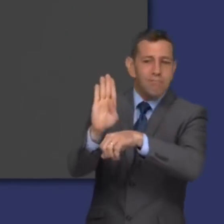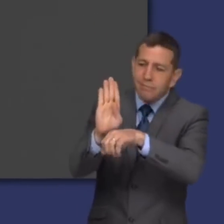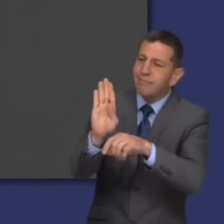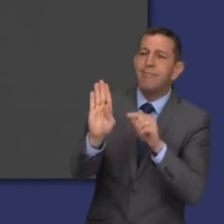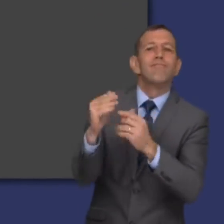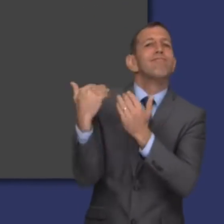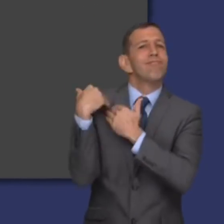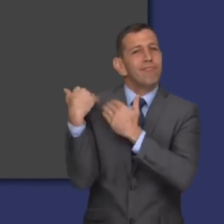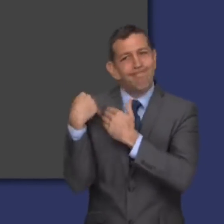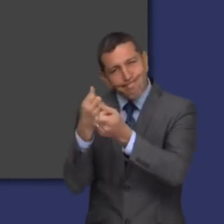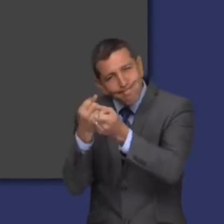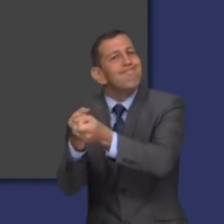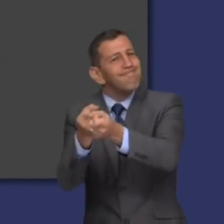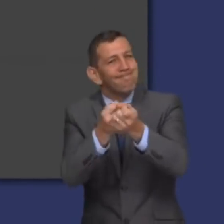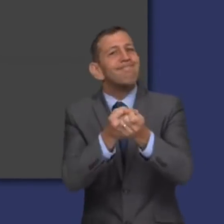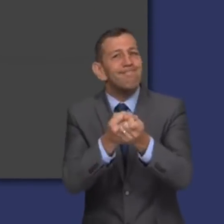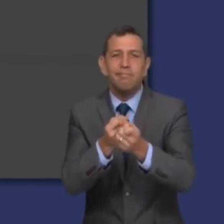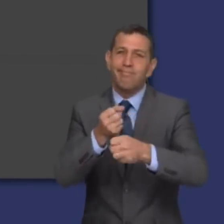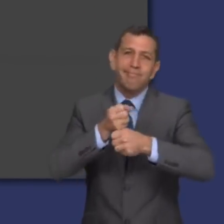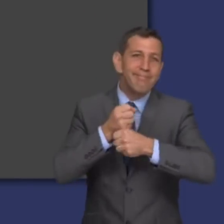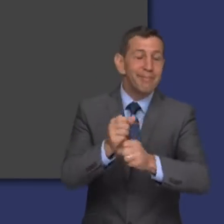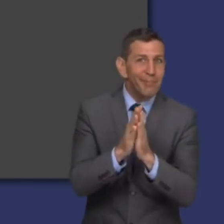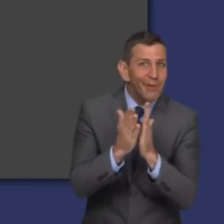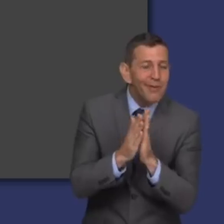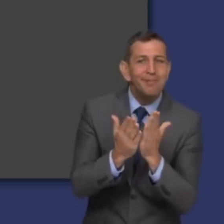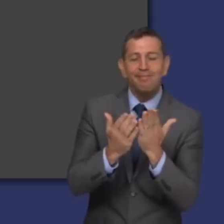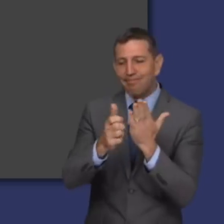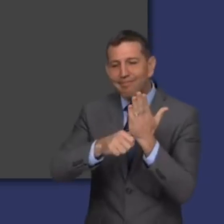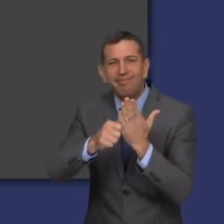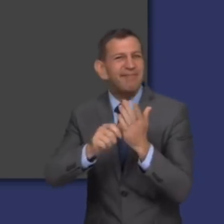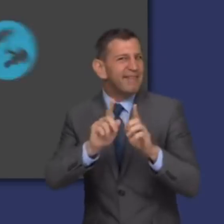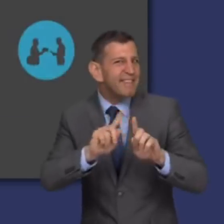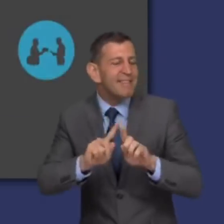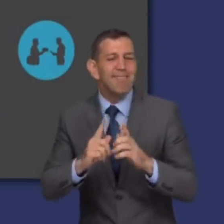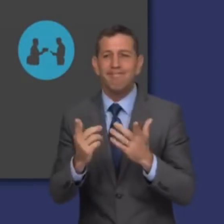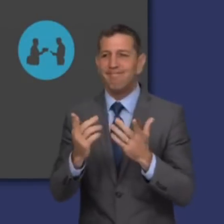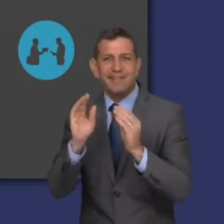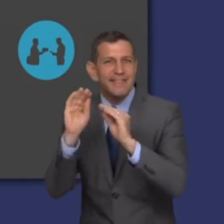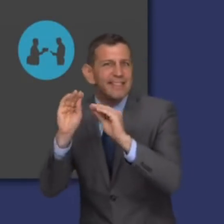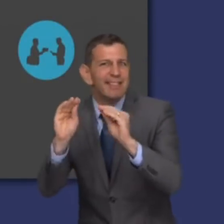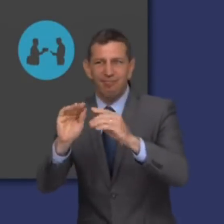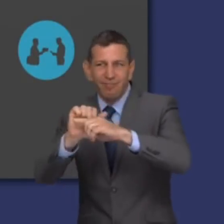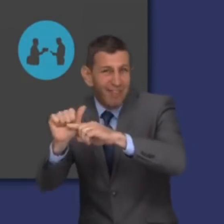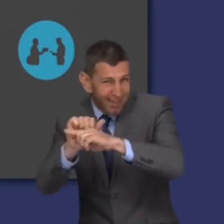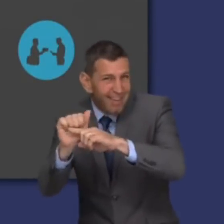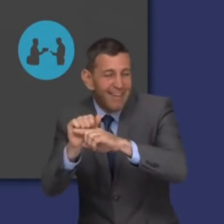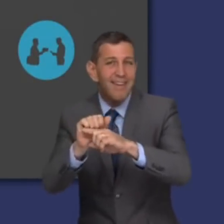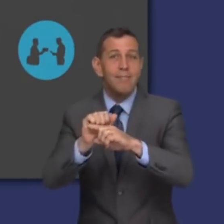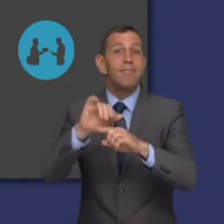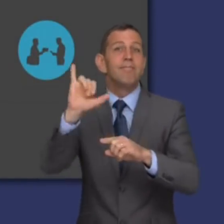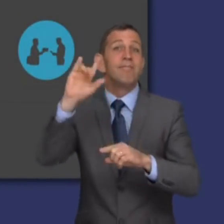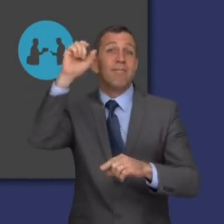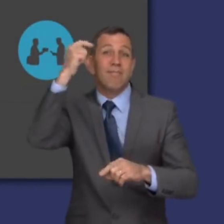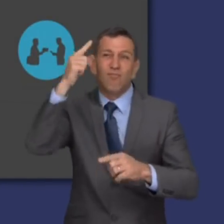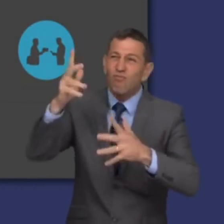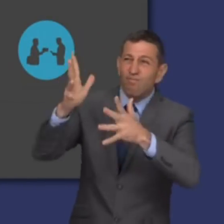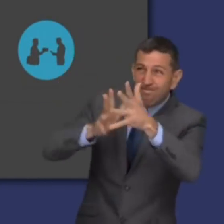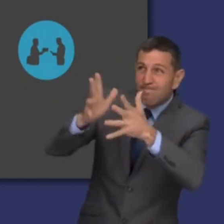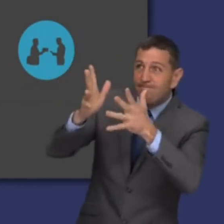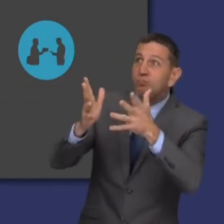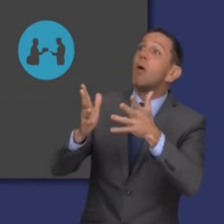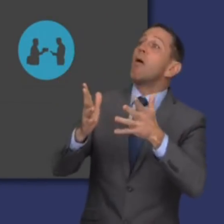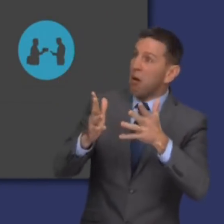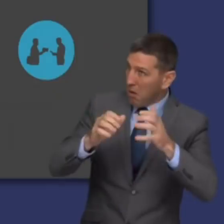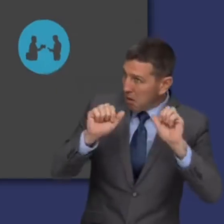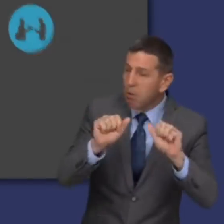Bethels are there to support that work. Bethel's key departments provide tools and training needed to carry out the preaching